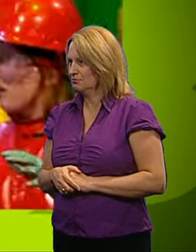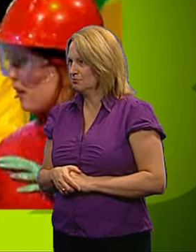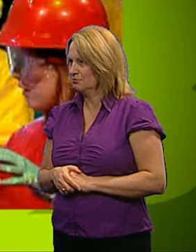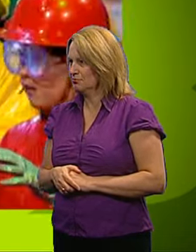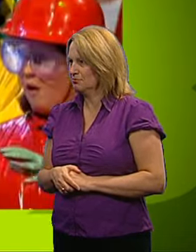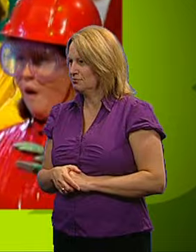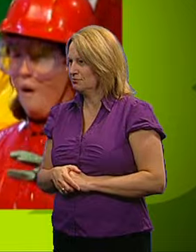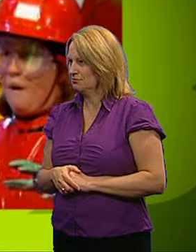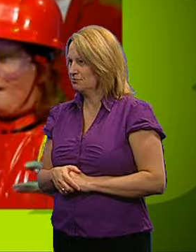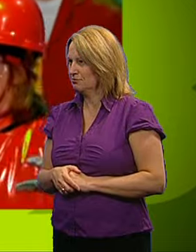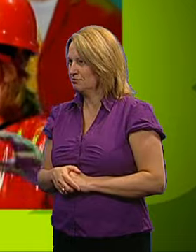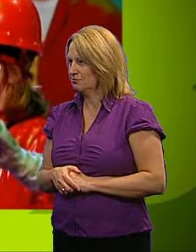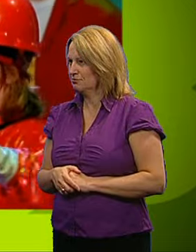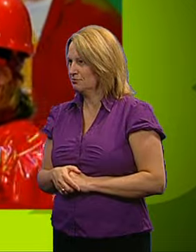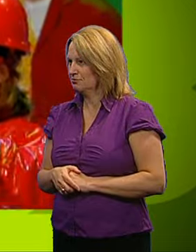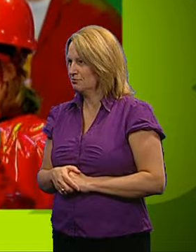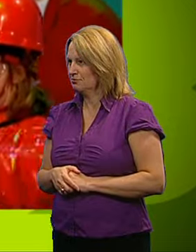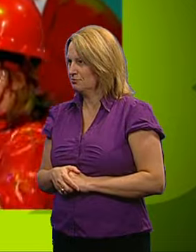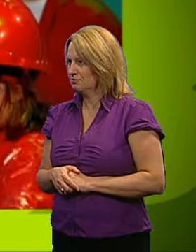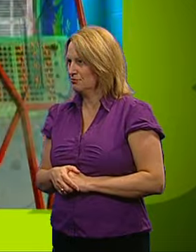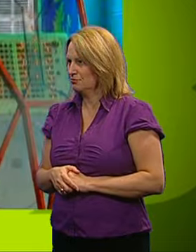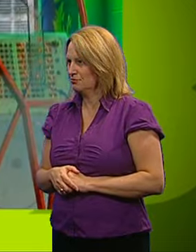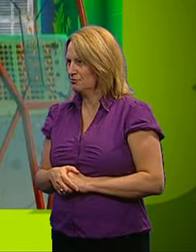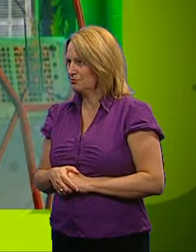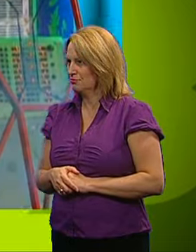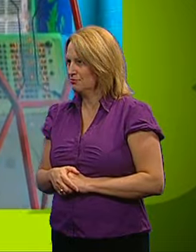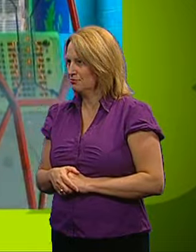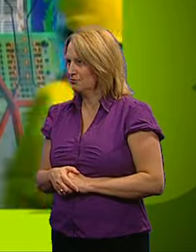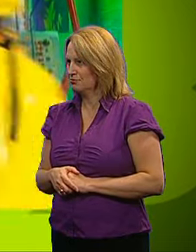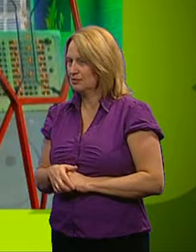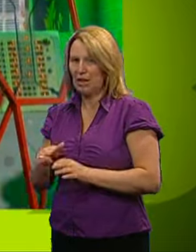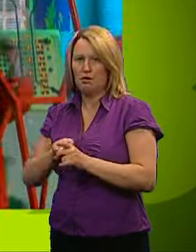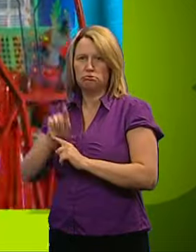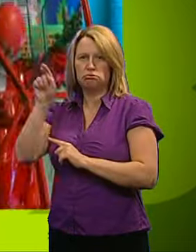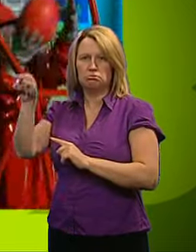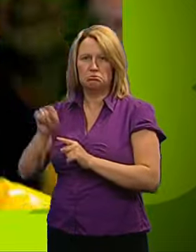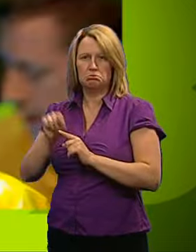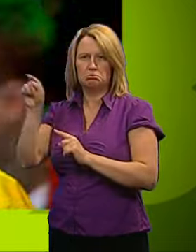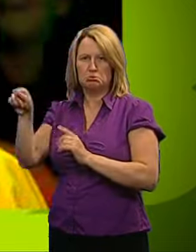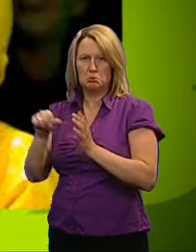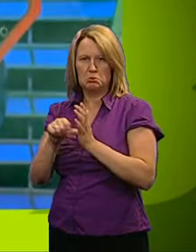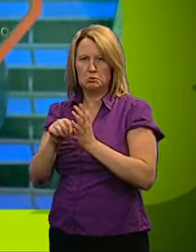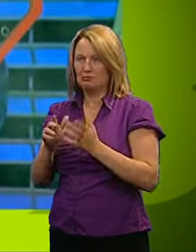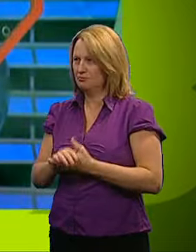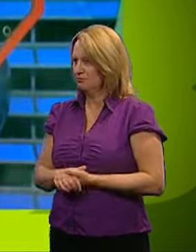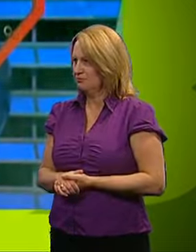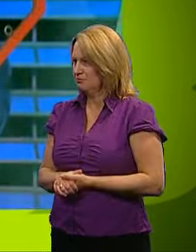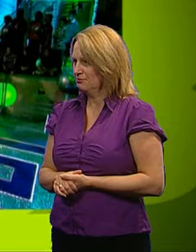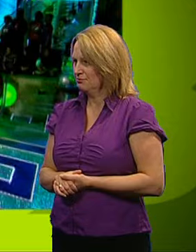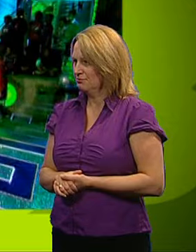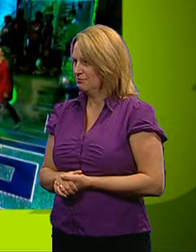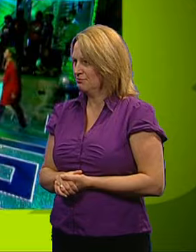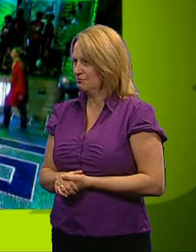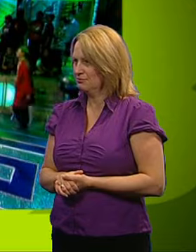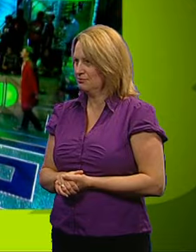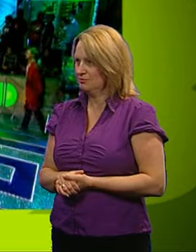Speaking of machines, that's Alan, my massive robot who has the most colossal coal. Sorry, everyone. The blockers did